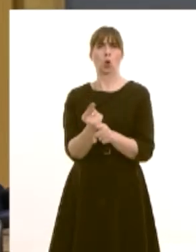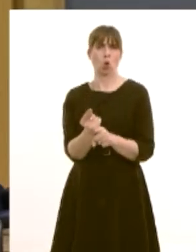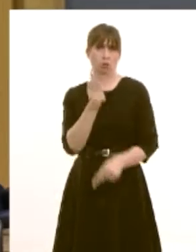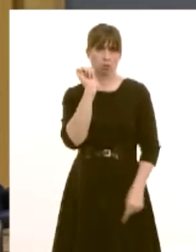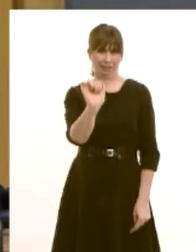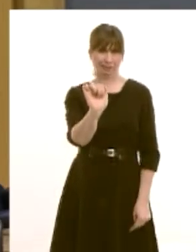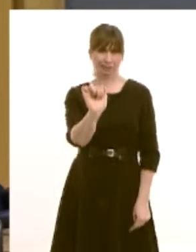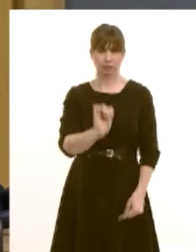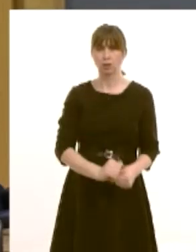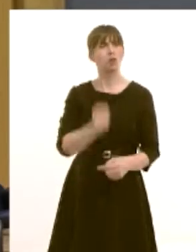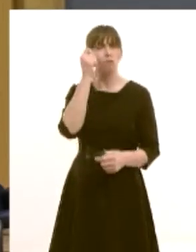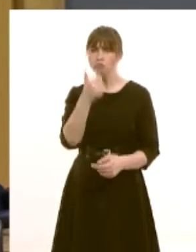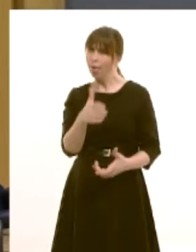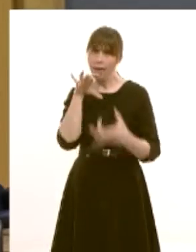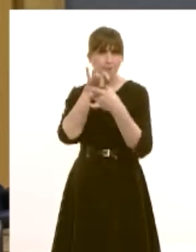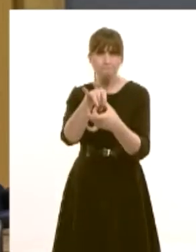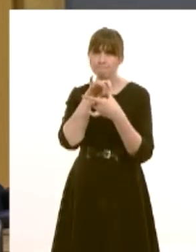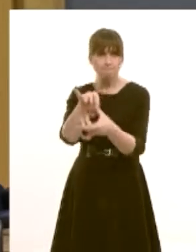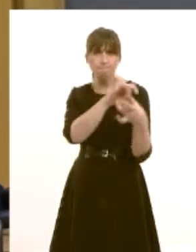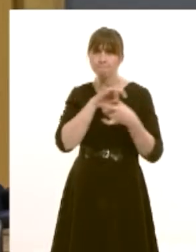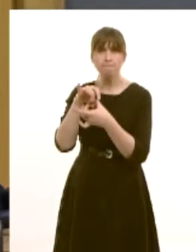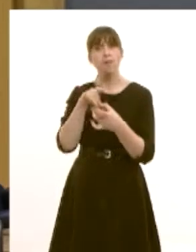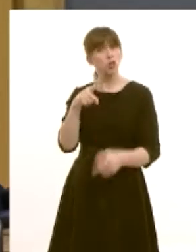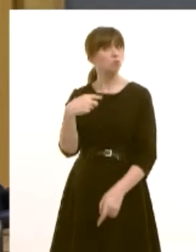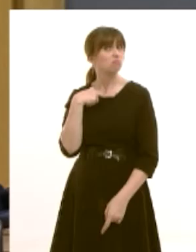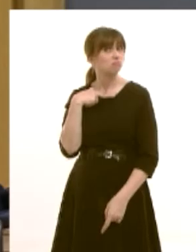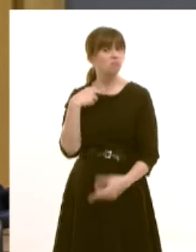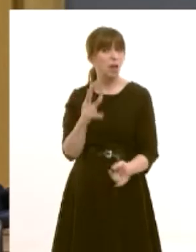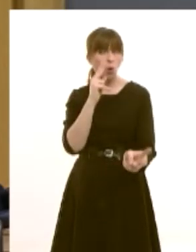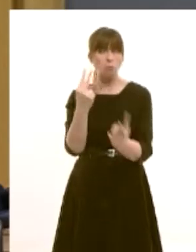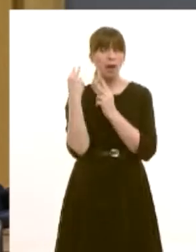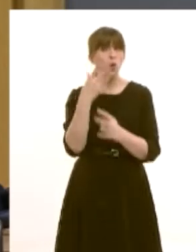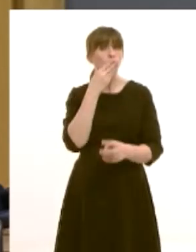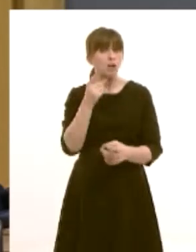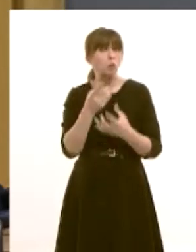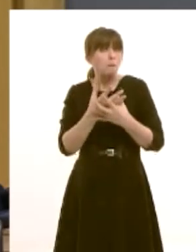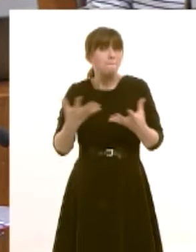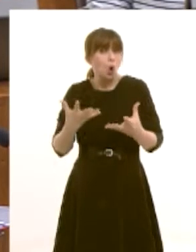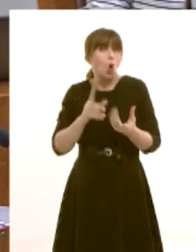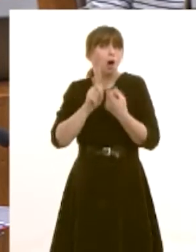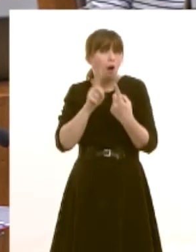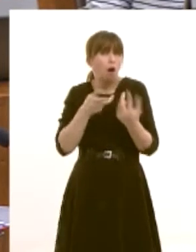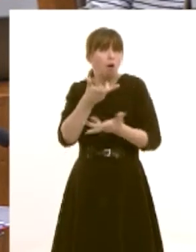question session of the term do you regret not being more engaging in these sessions